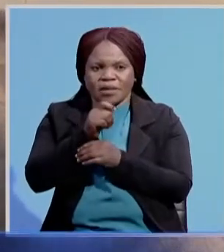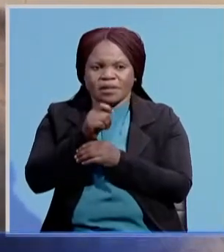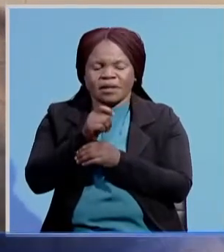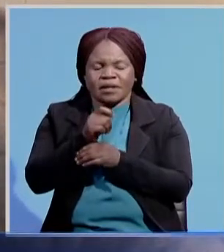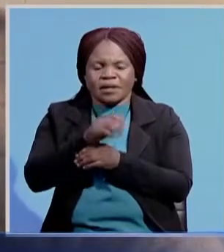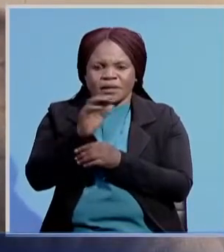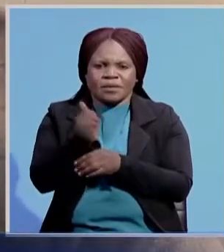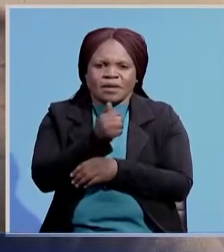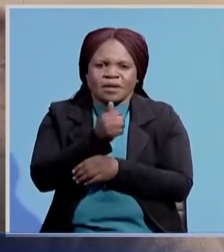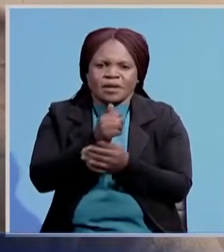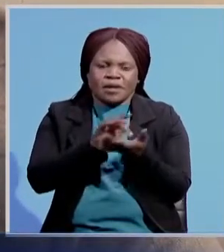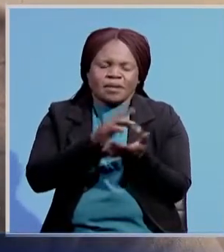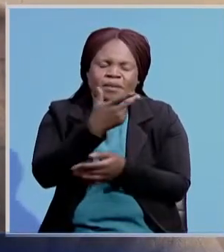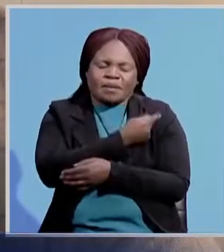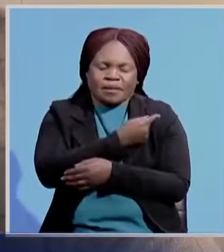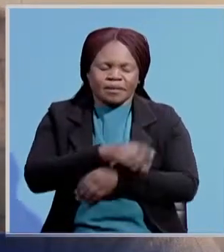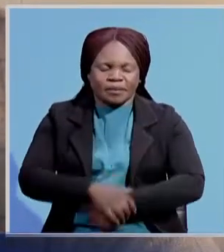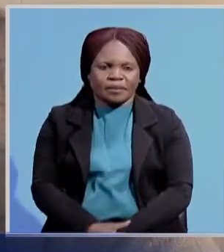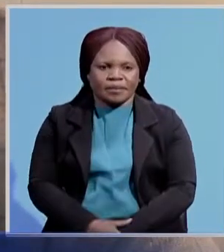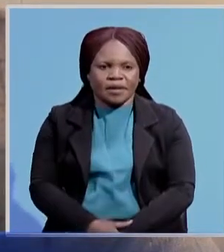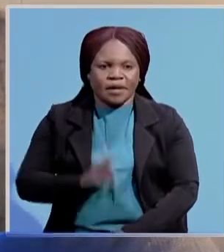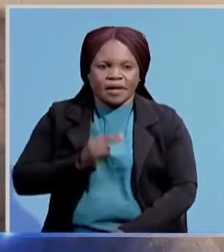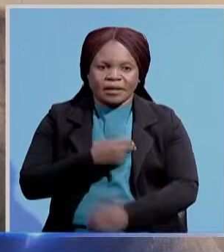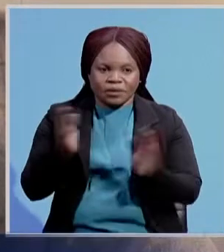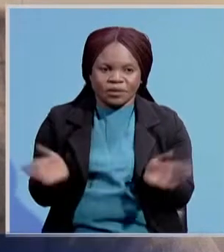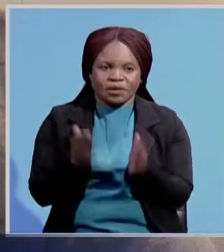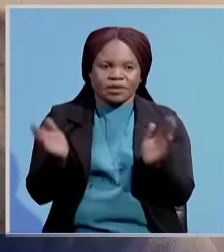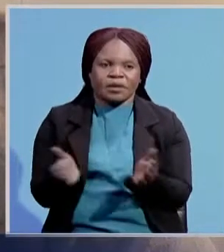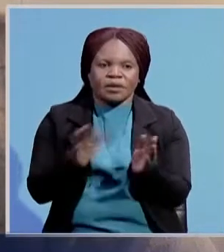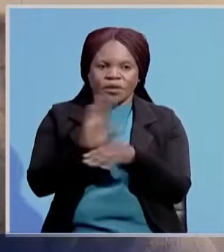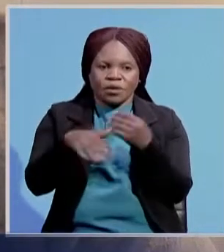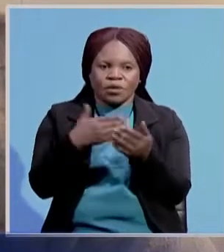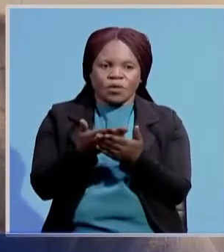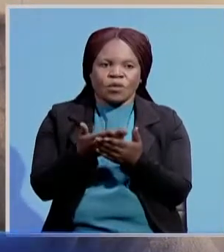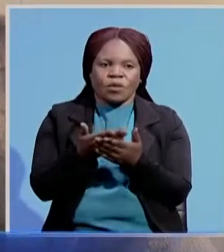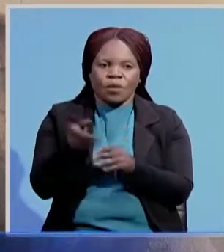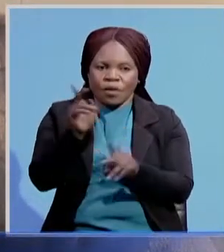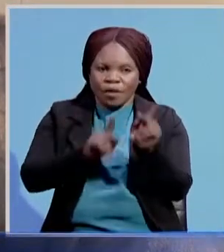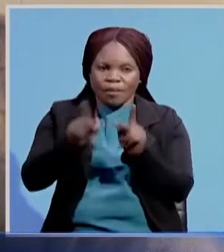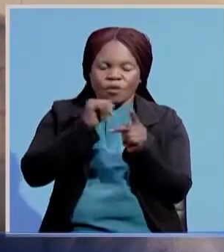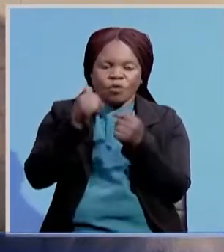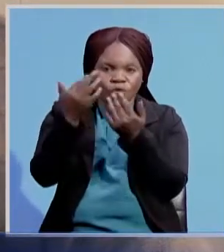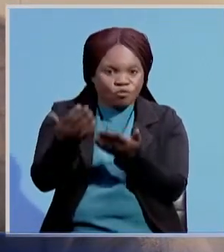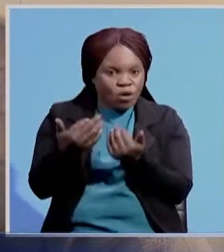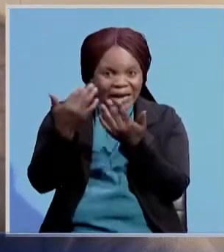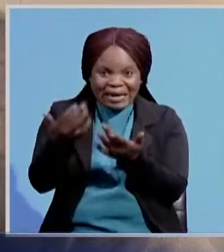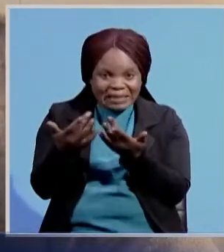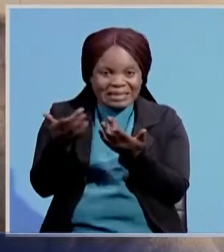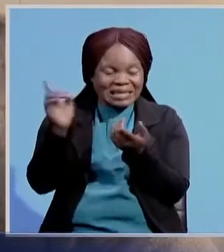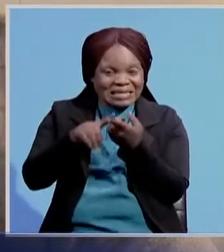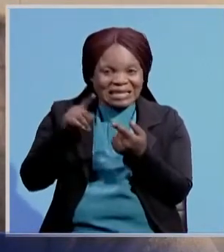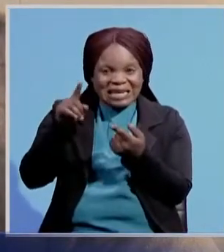all our citizens to take the opportunity now. They should not wait until it is too late.